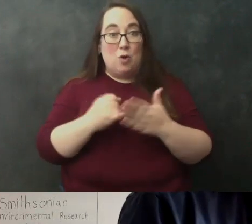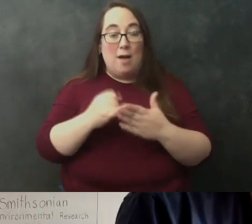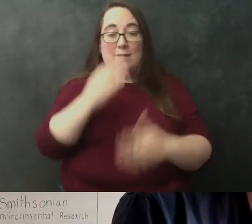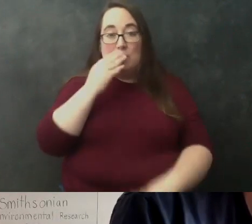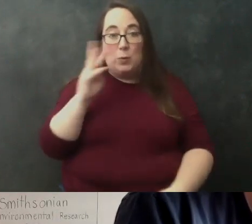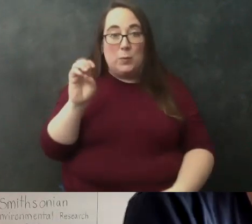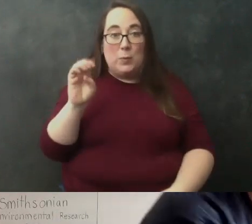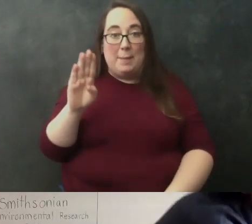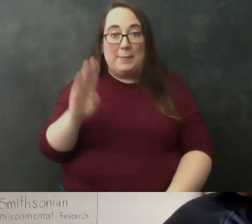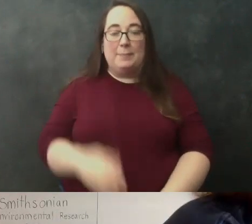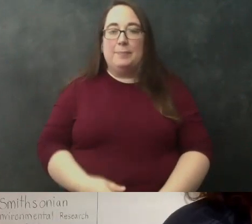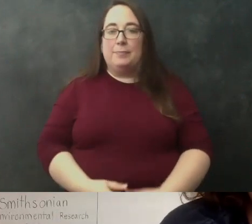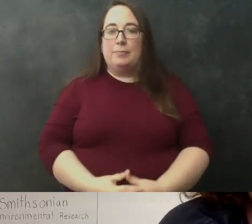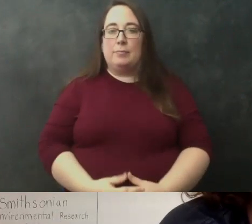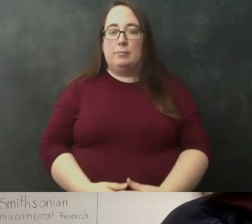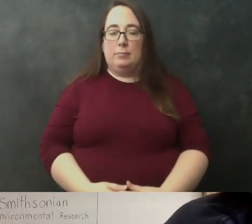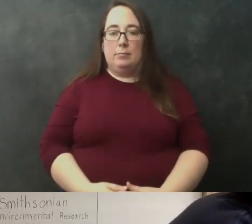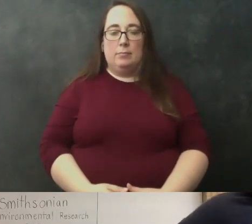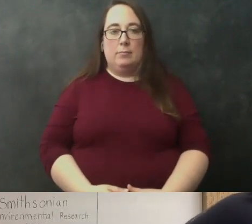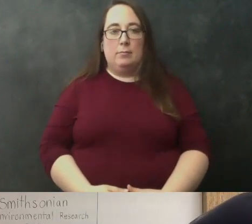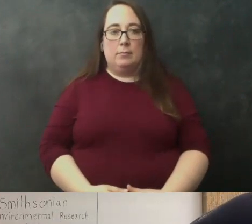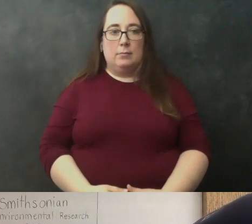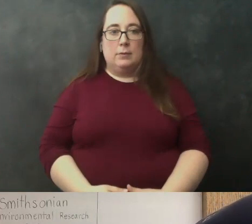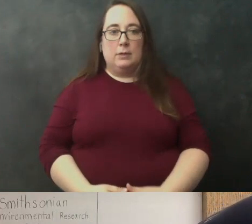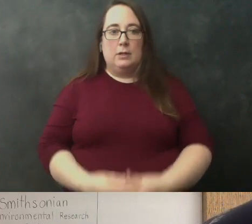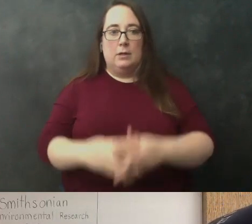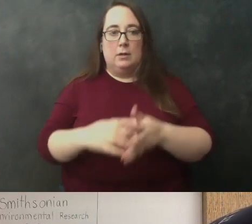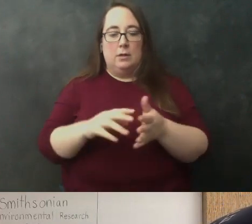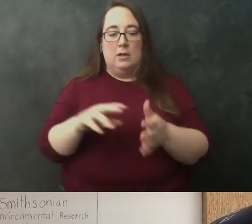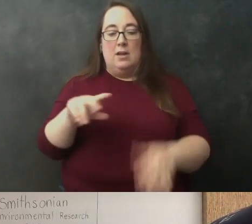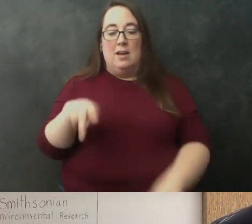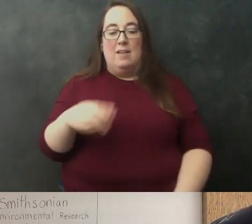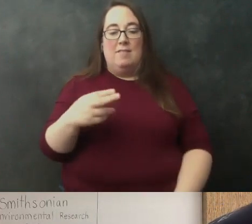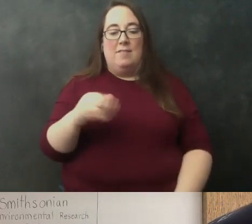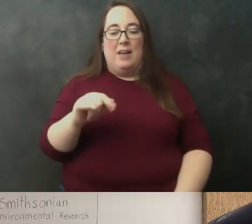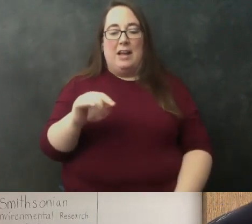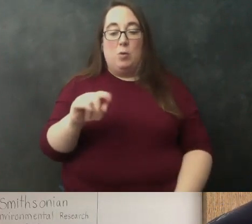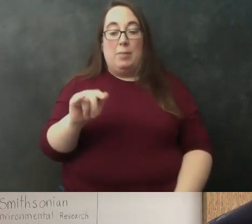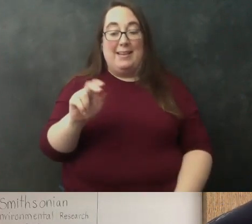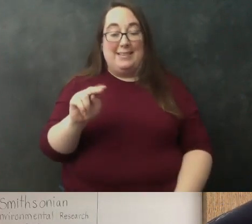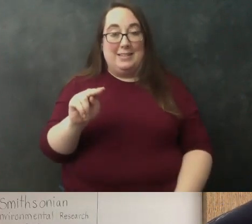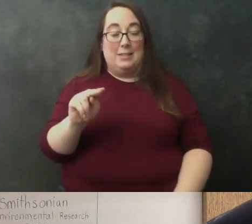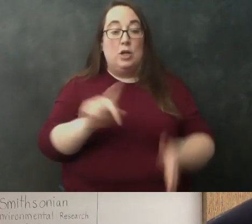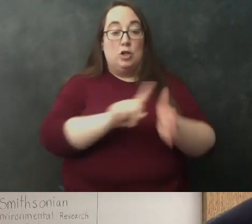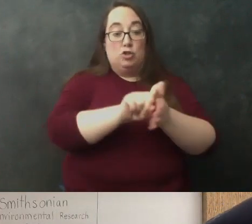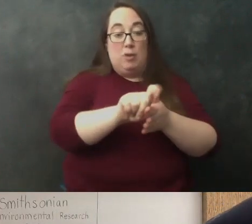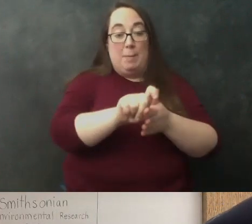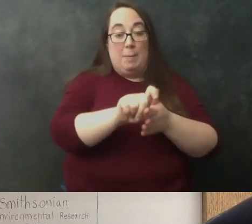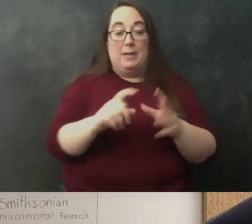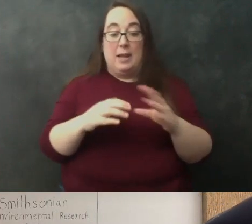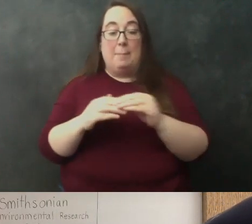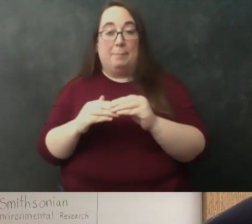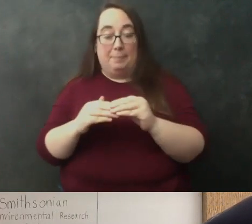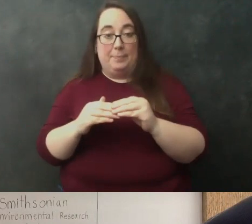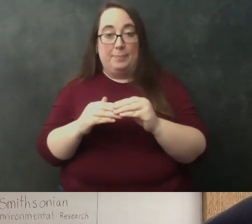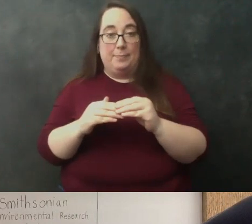all right so shrimp eat what we call phytoplankton so um and actually zooplankton so